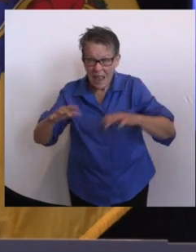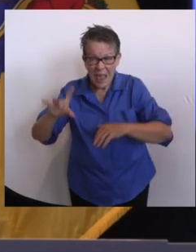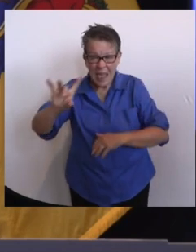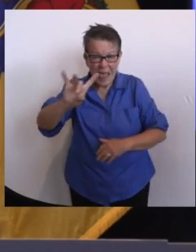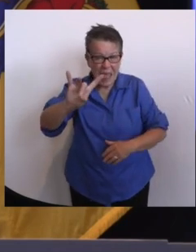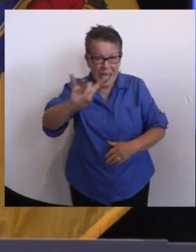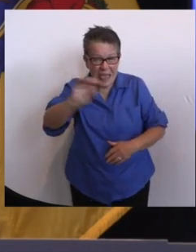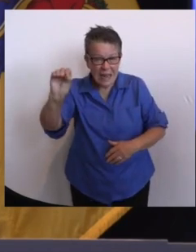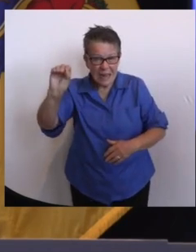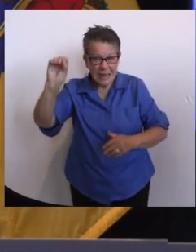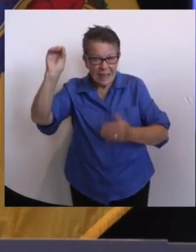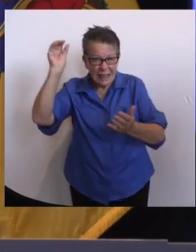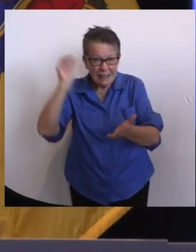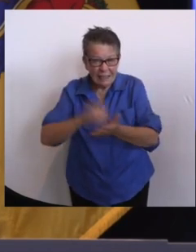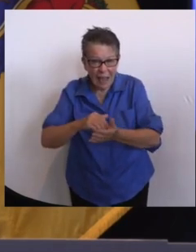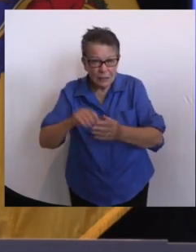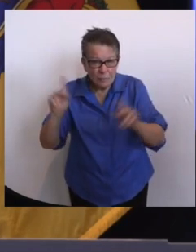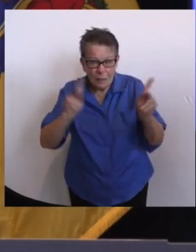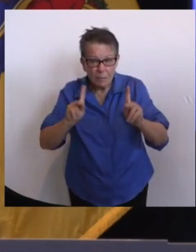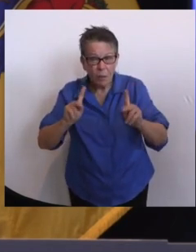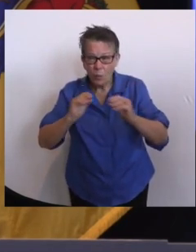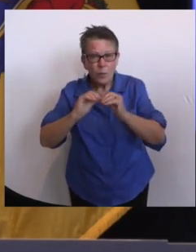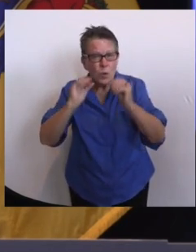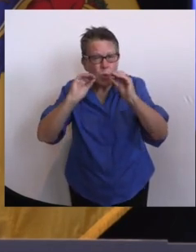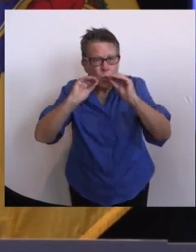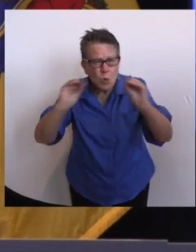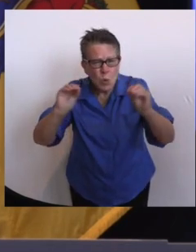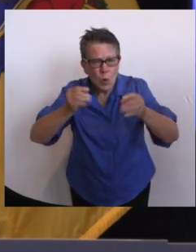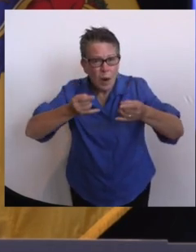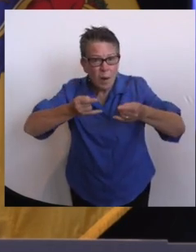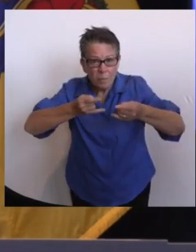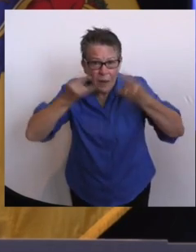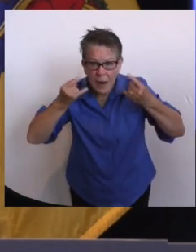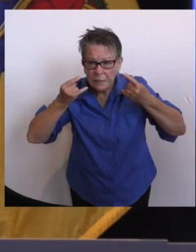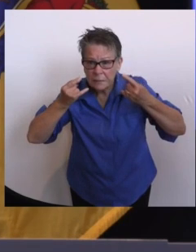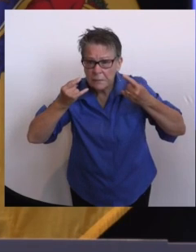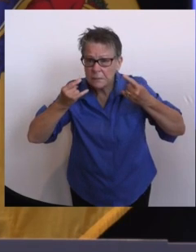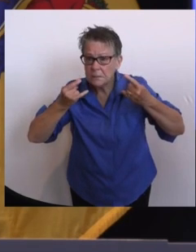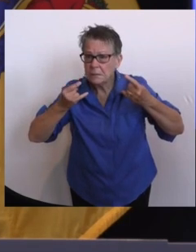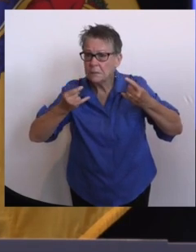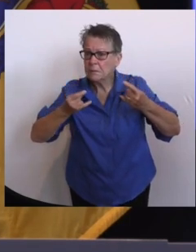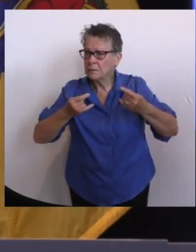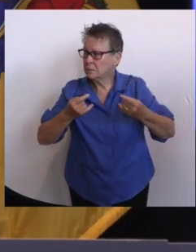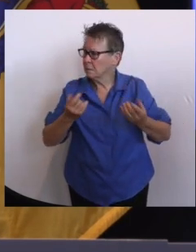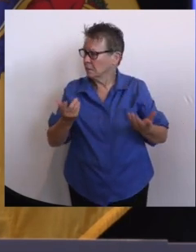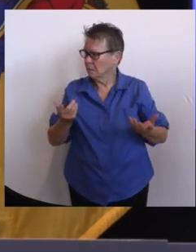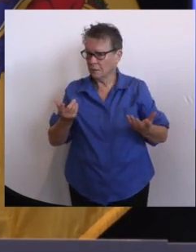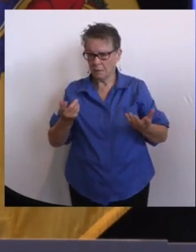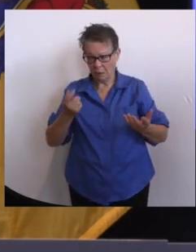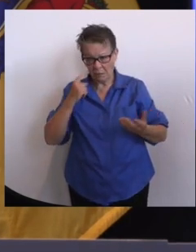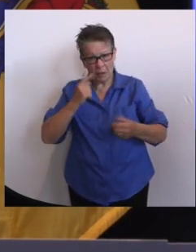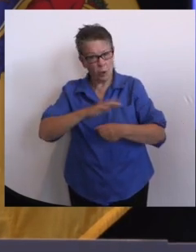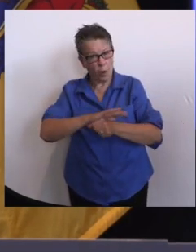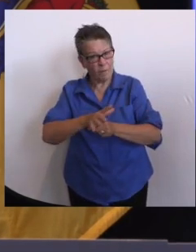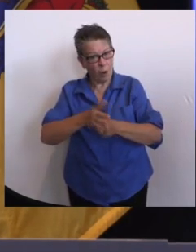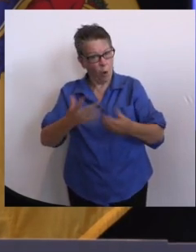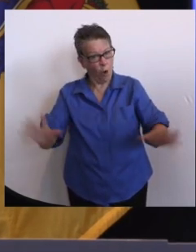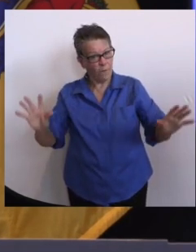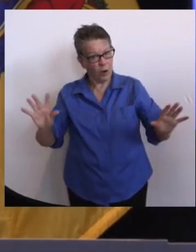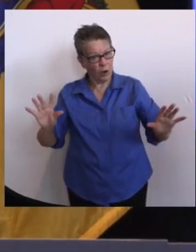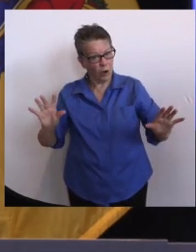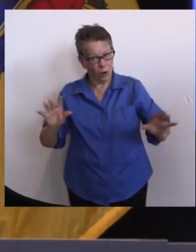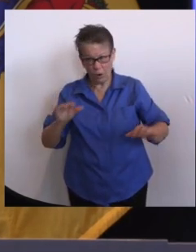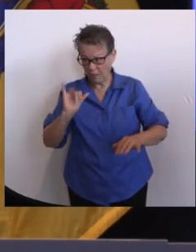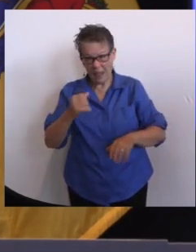Did the pandemic end? Did I miss something? Is this safe? I mean, some people that I